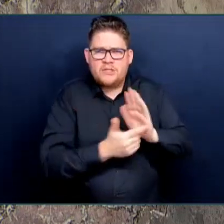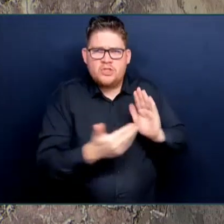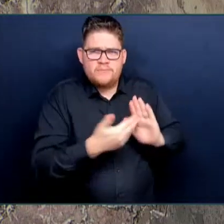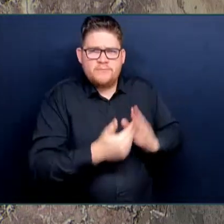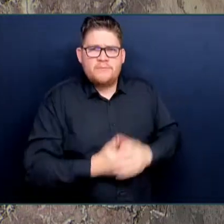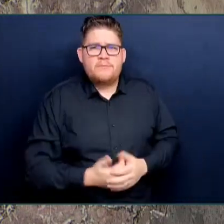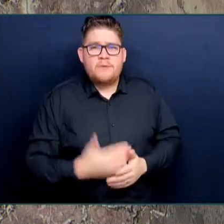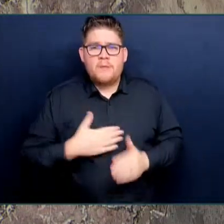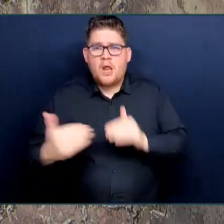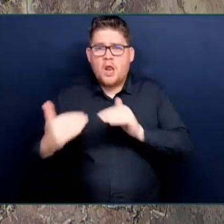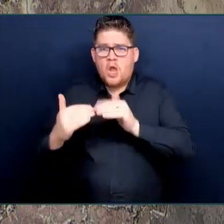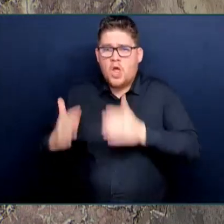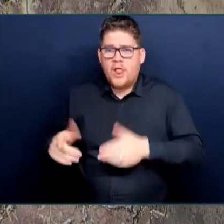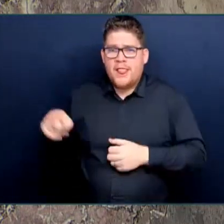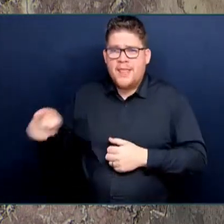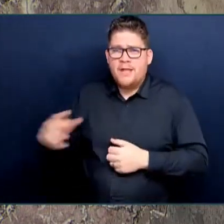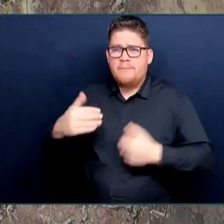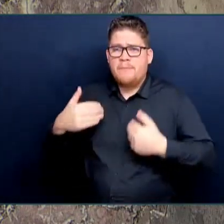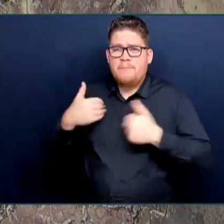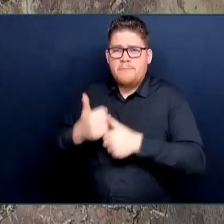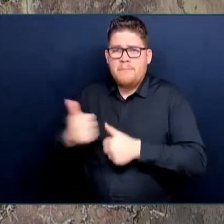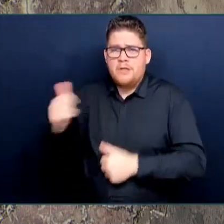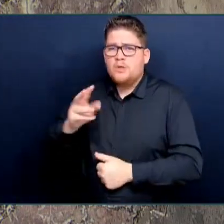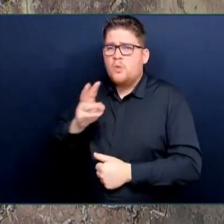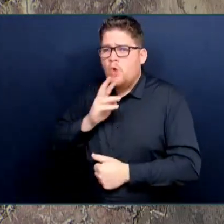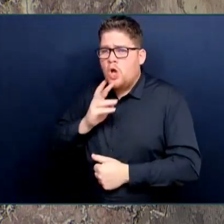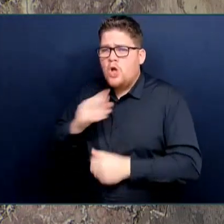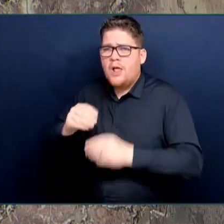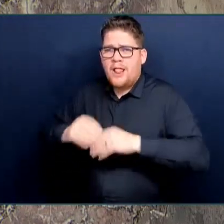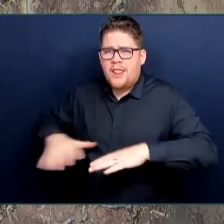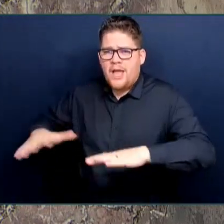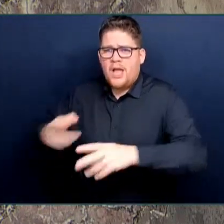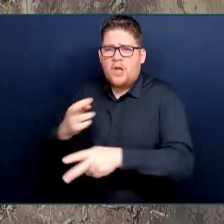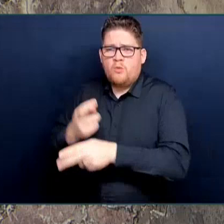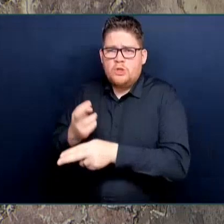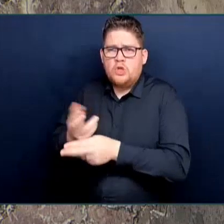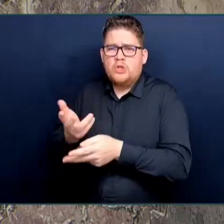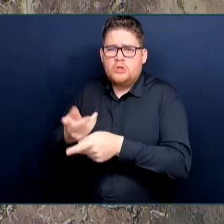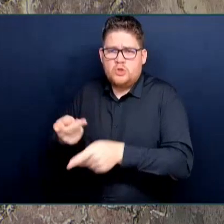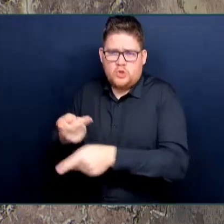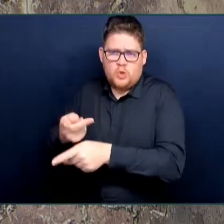in conjunction with First Nations, as we must and as we should.